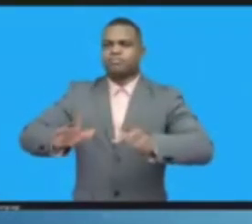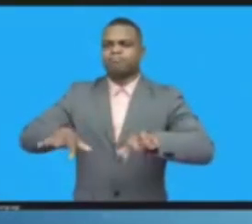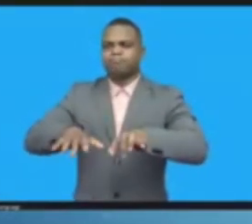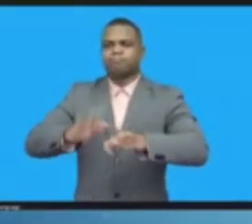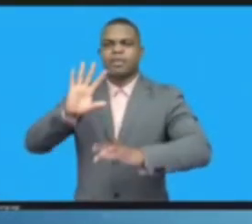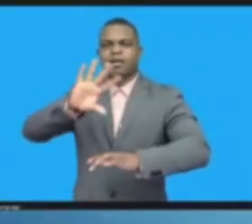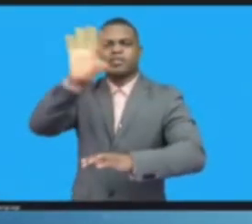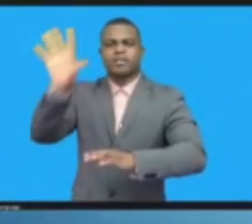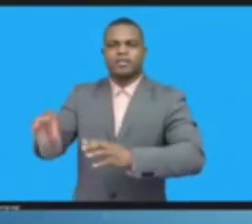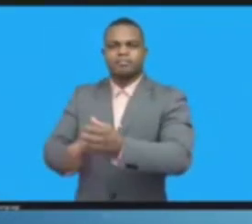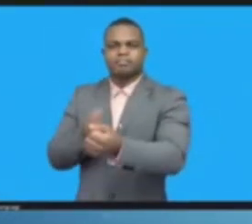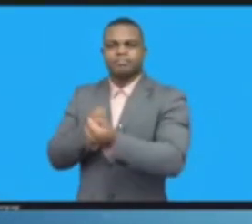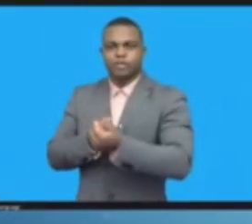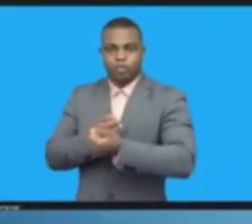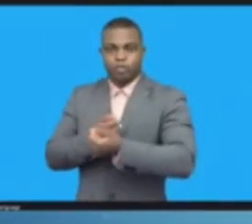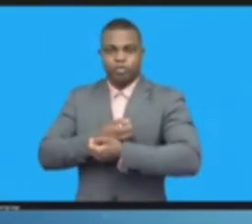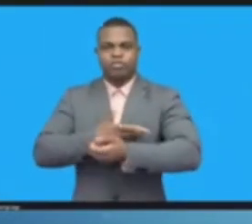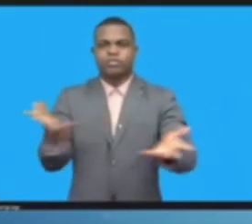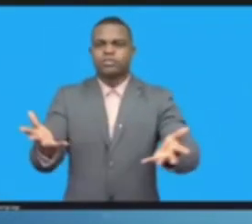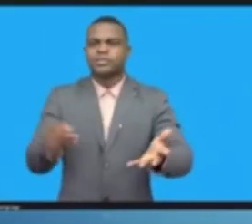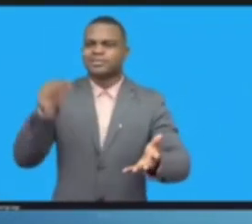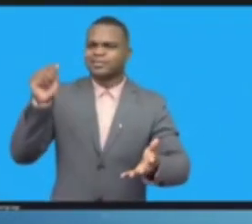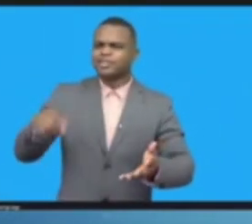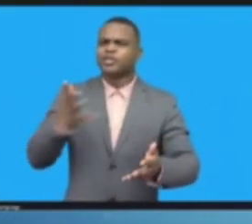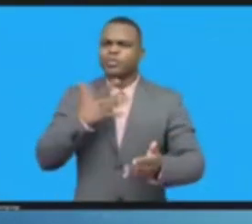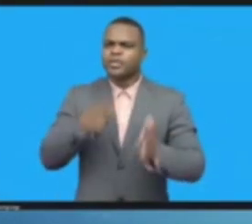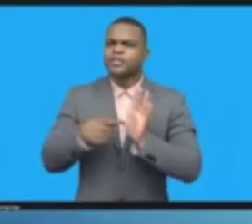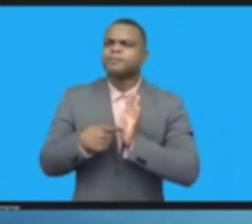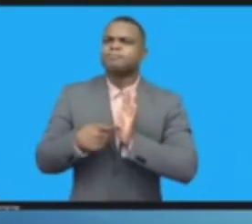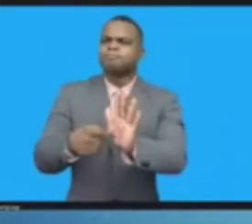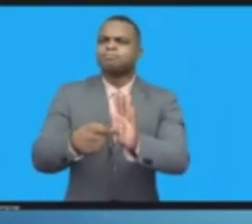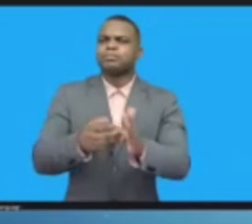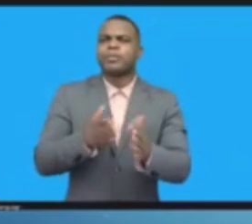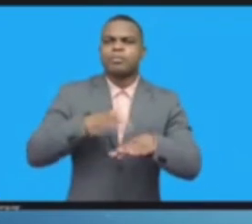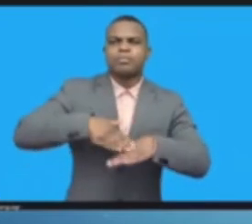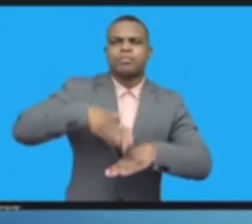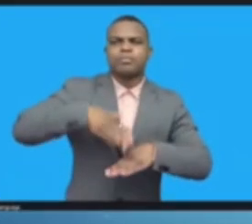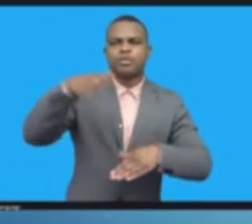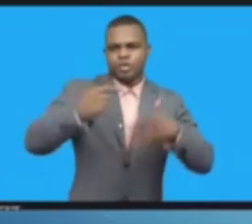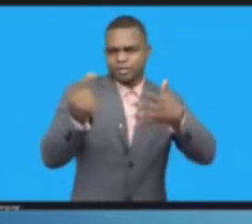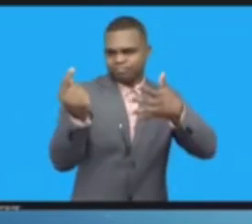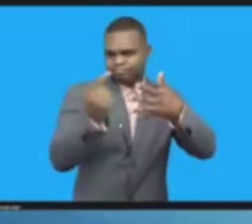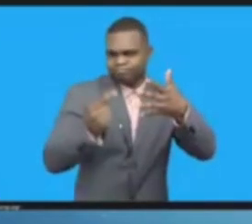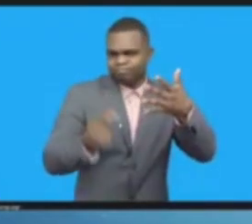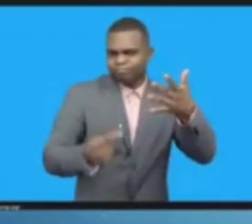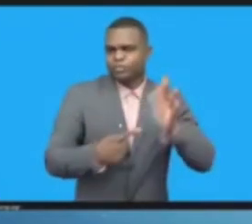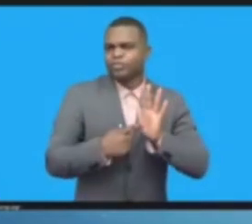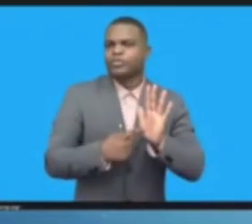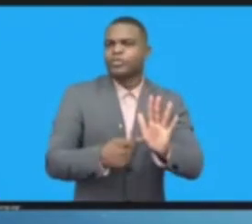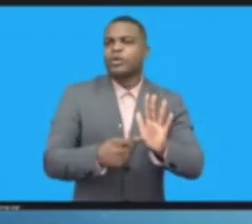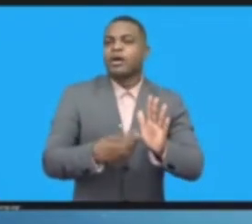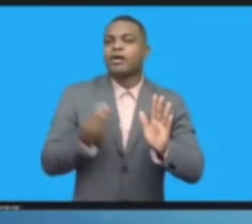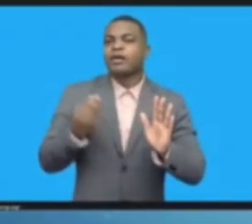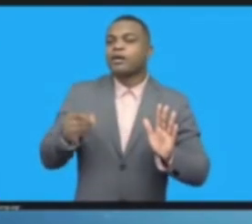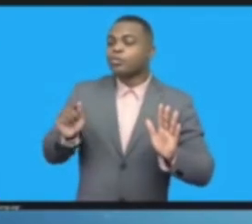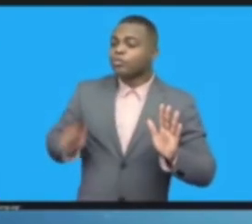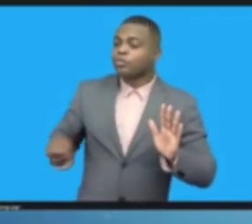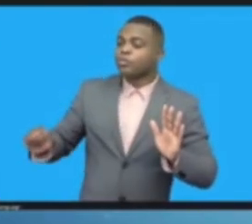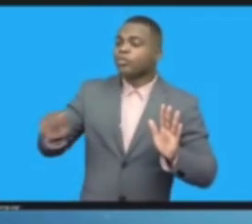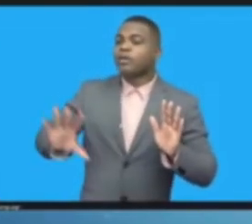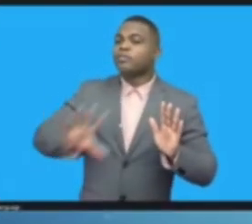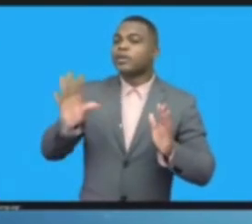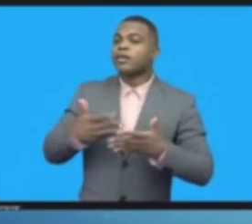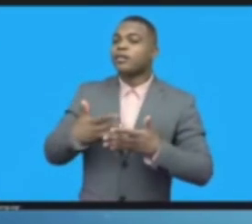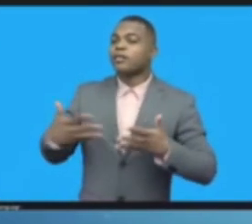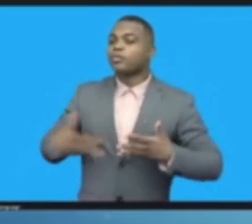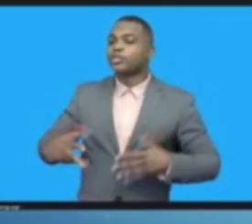in her previous role at the director of ITOD. Together, couple of months ago, six or seven months ago, maybe longer, we made an announcement